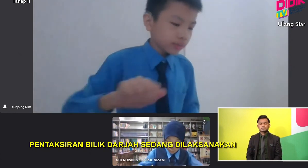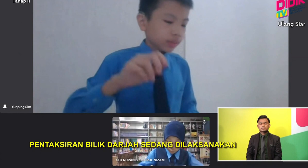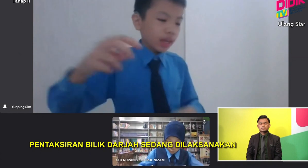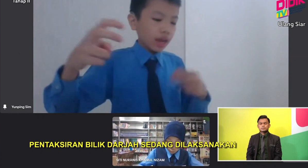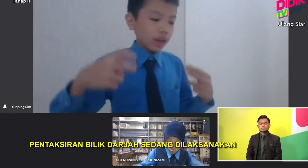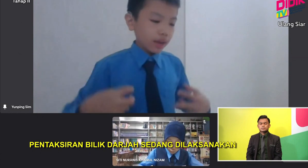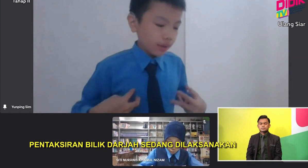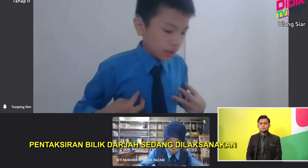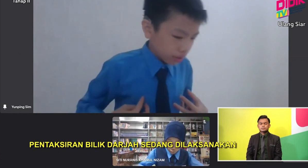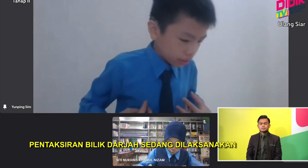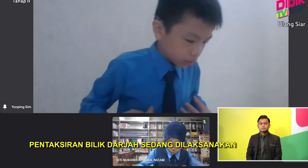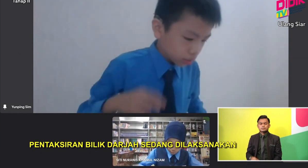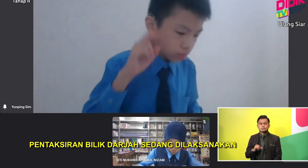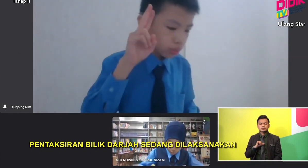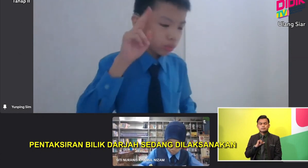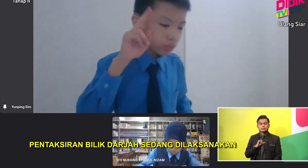I've got.